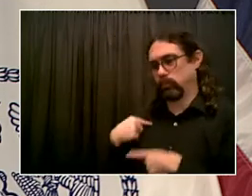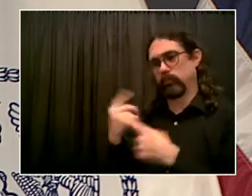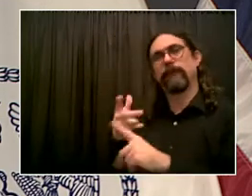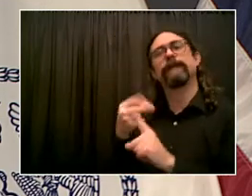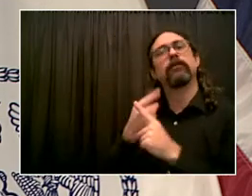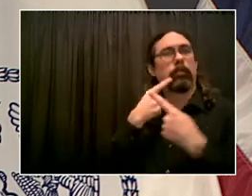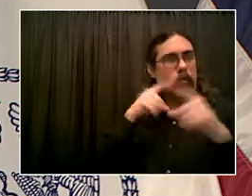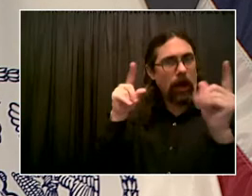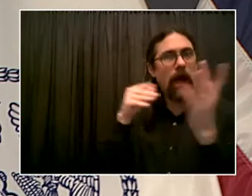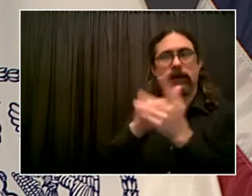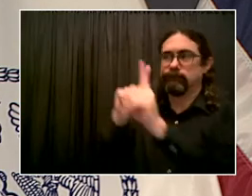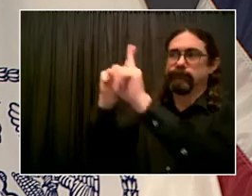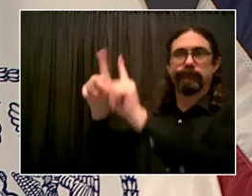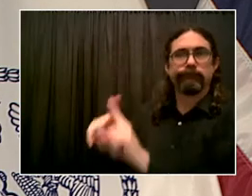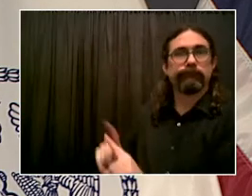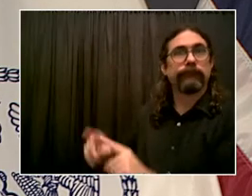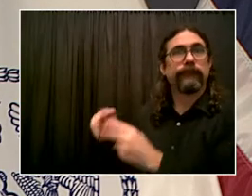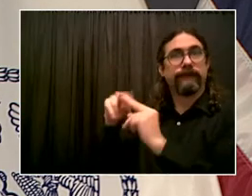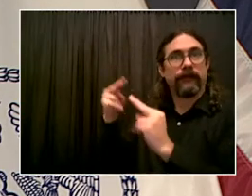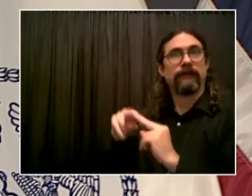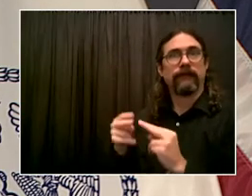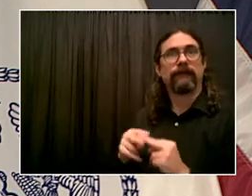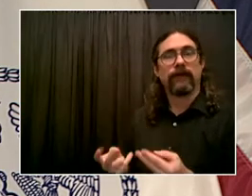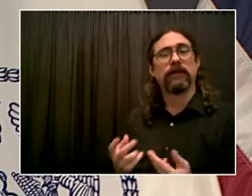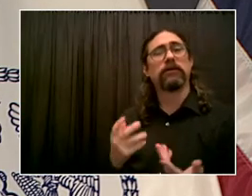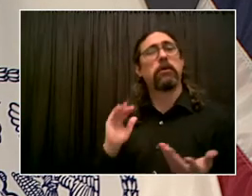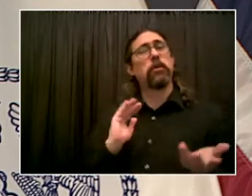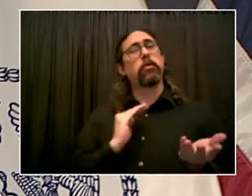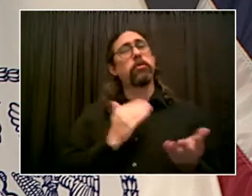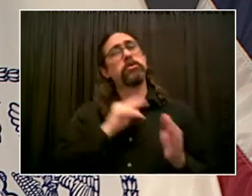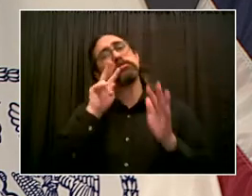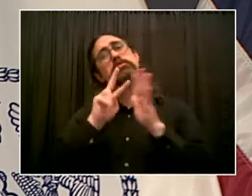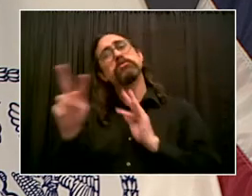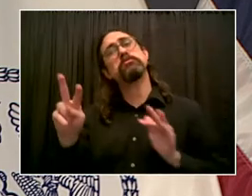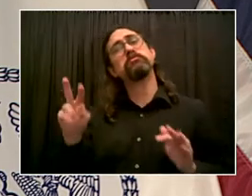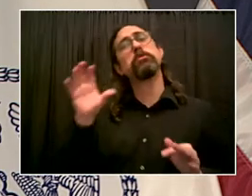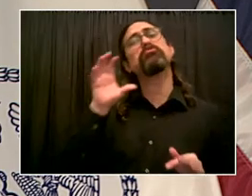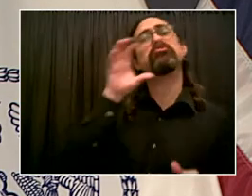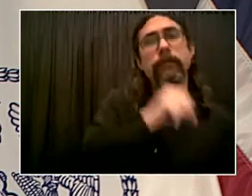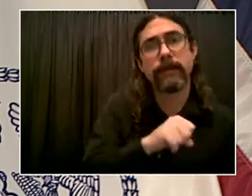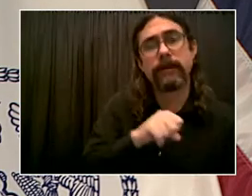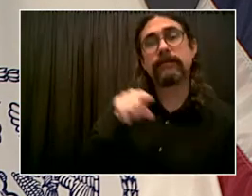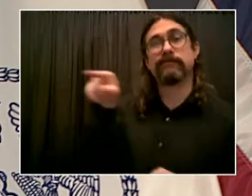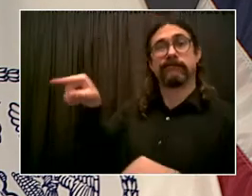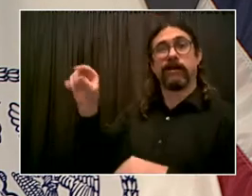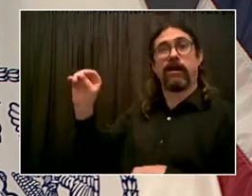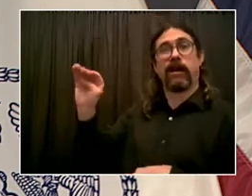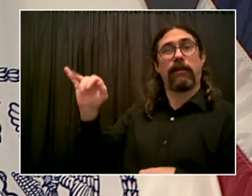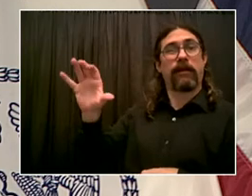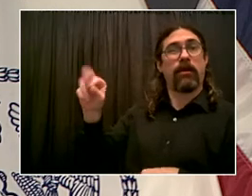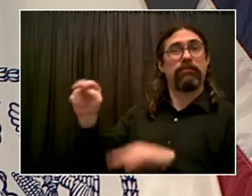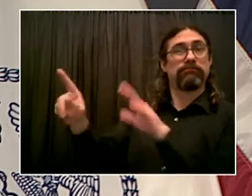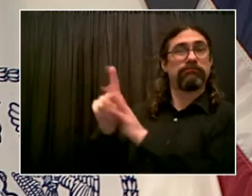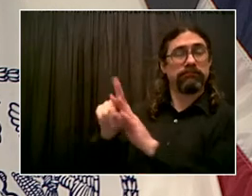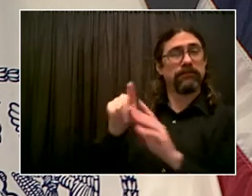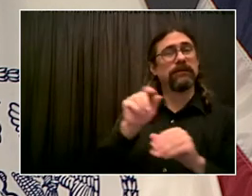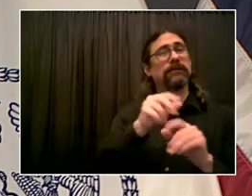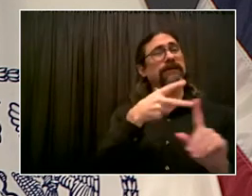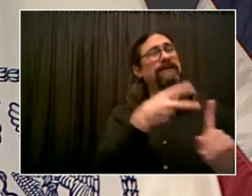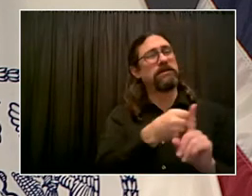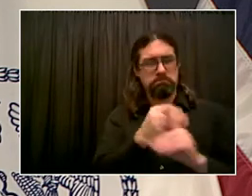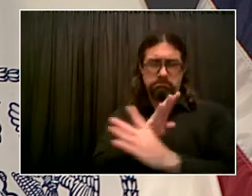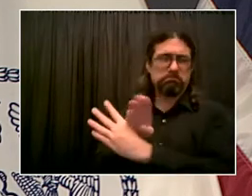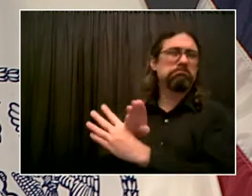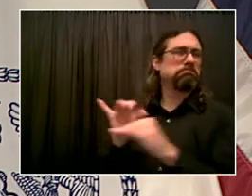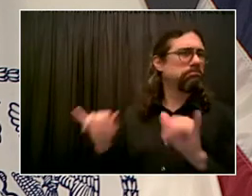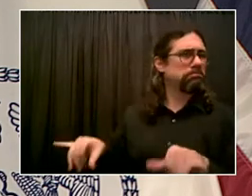we need to keep doubling down on vaccination. And this city has been leading the way, leading the nation in vaccination. It's something New Yorkers should be proud of, but